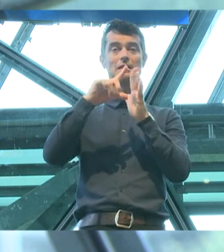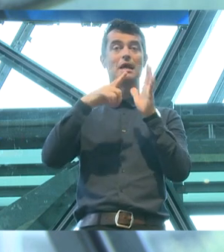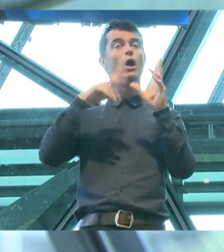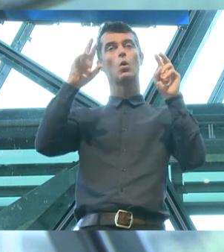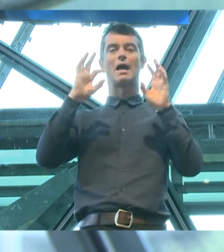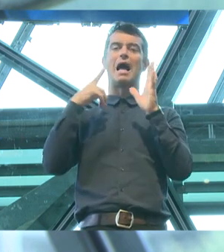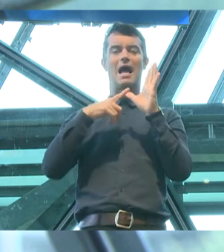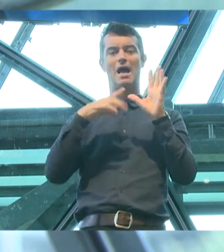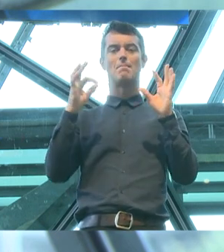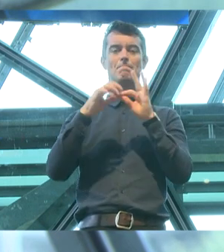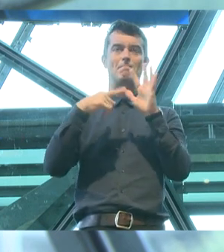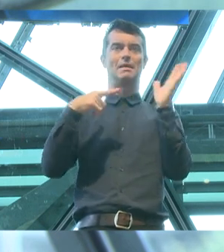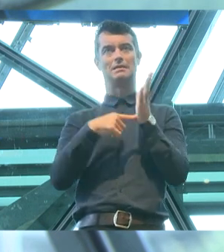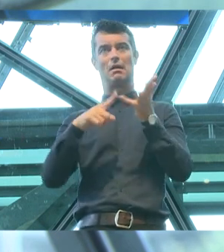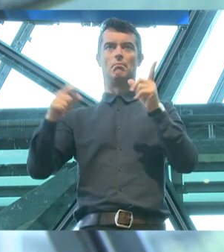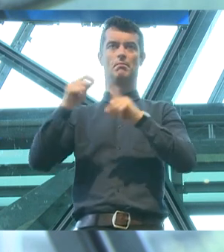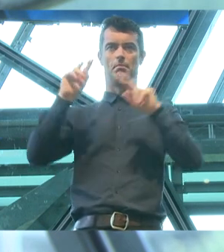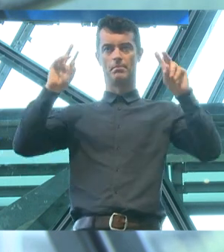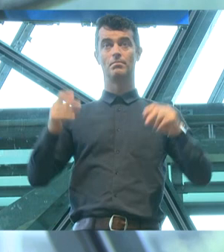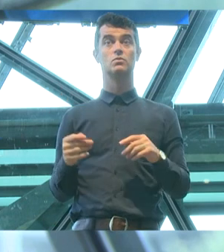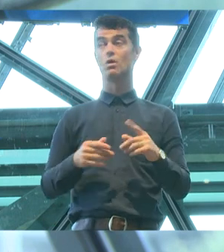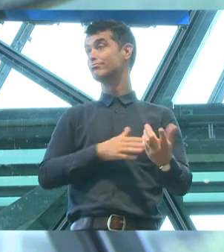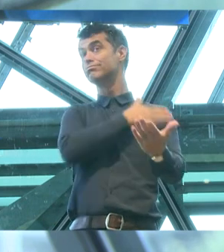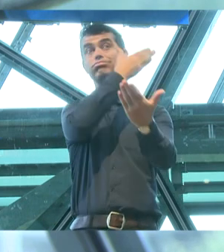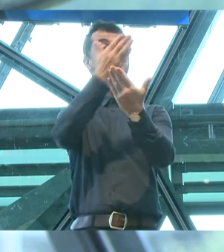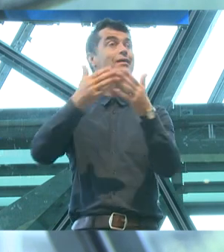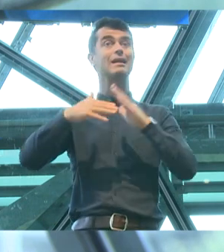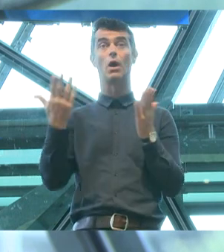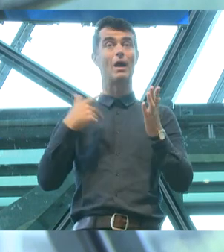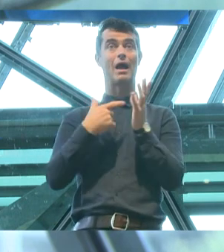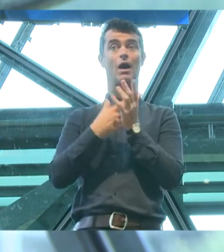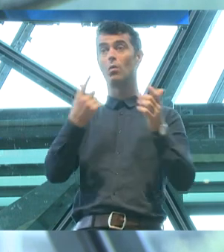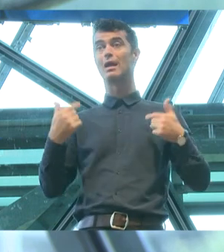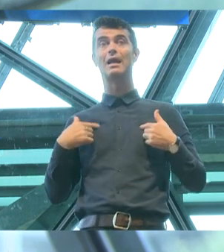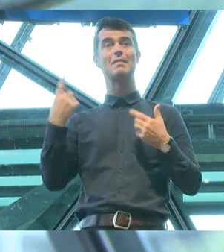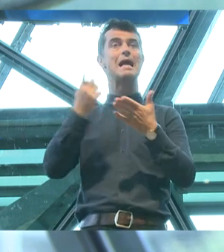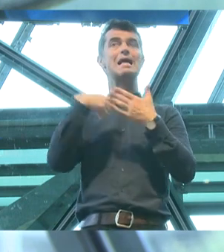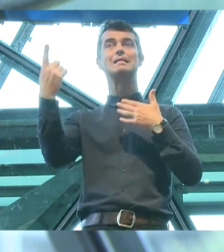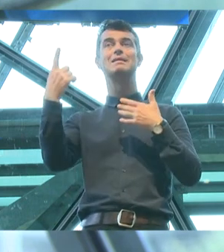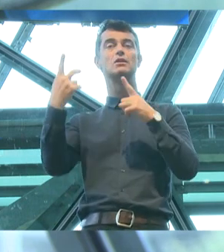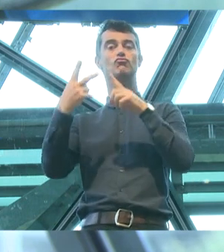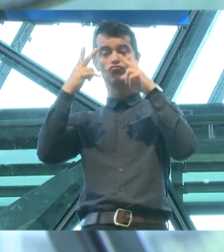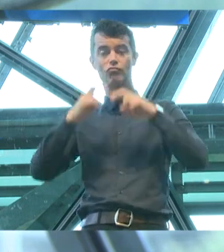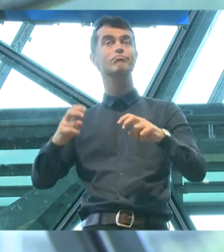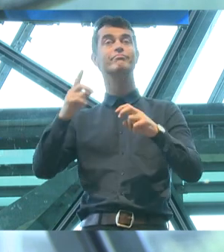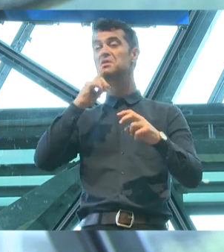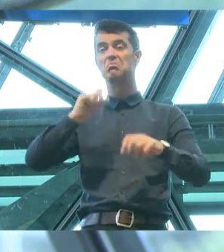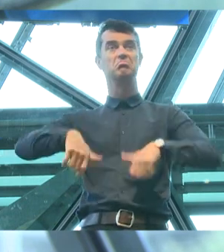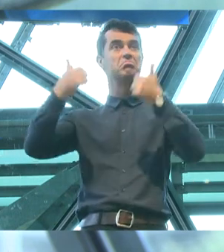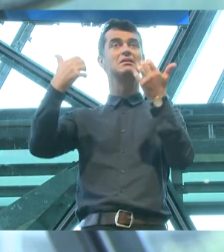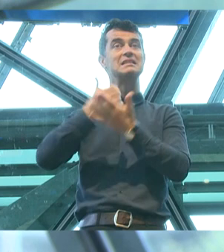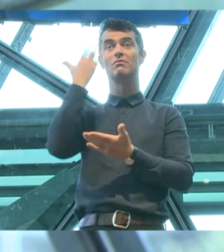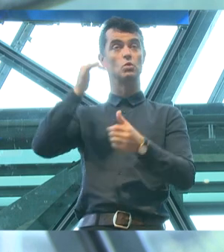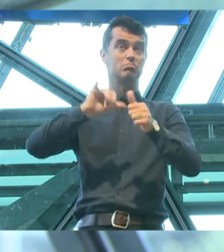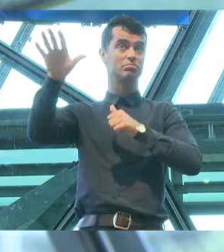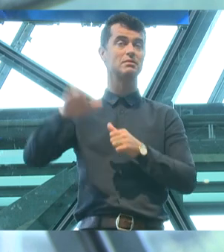So, where are we now? After the independent review into safe schools came back with the all clear in 2016, the